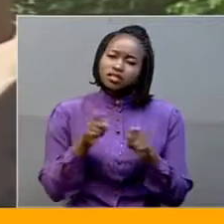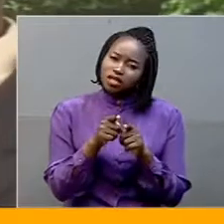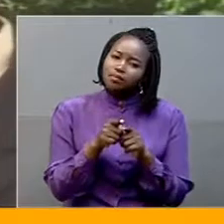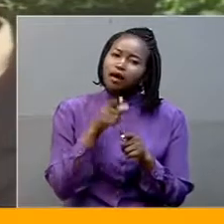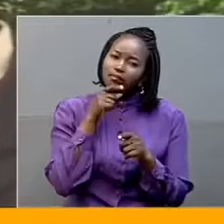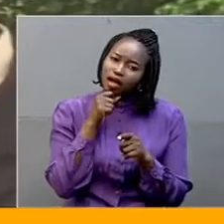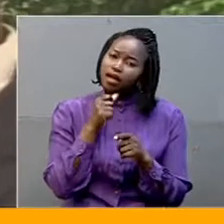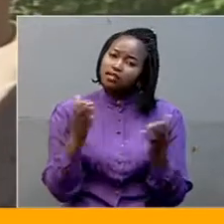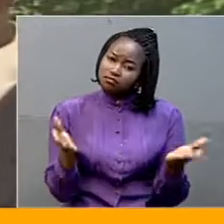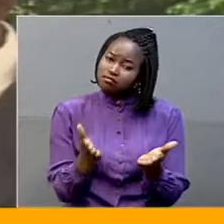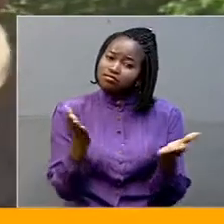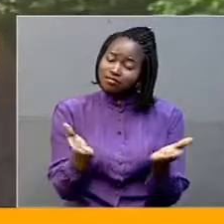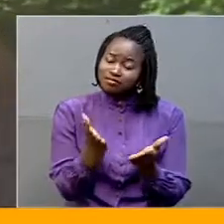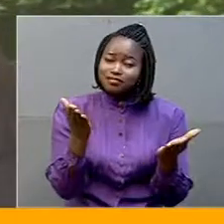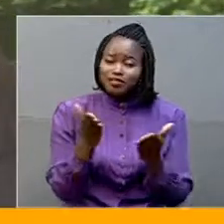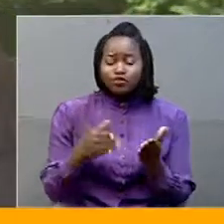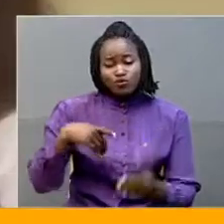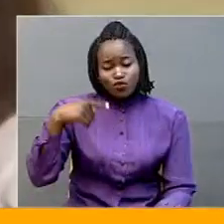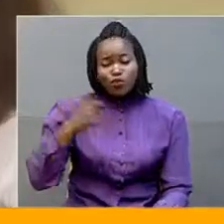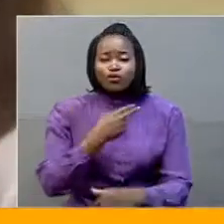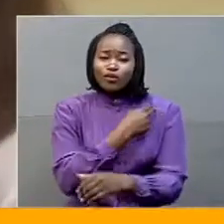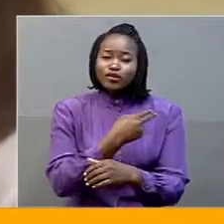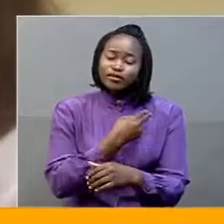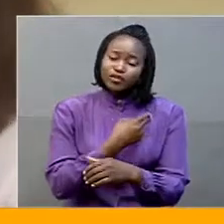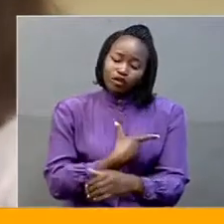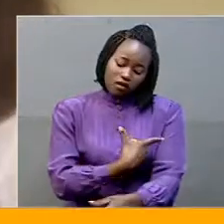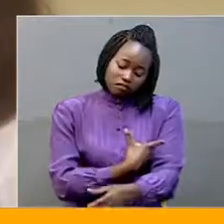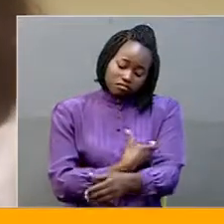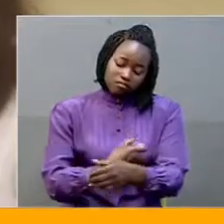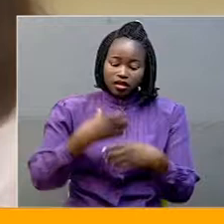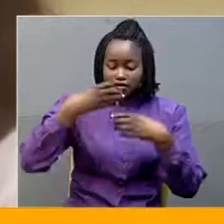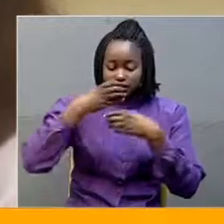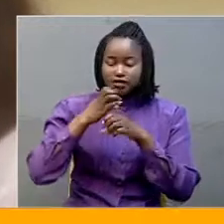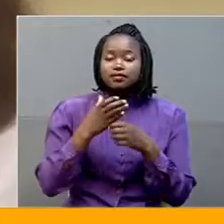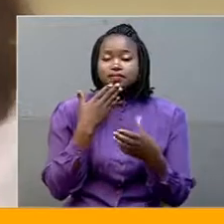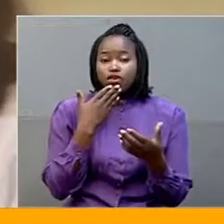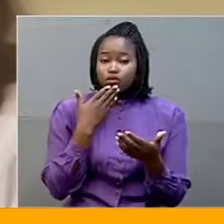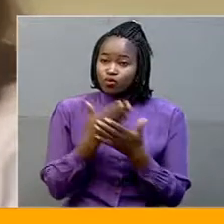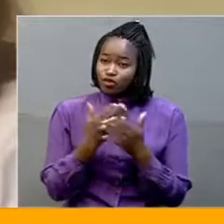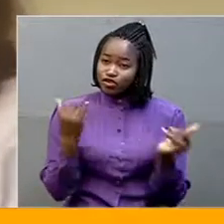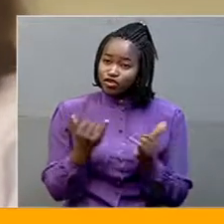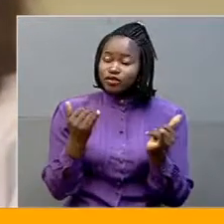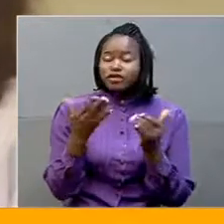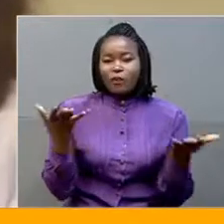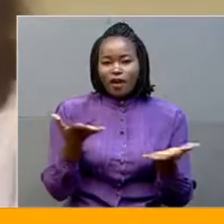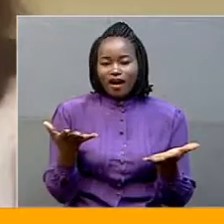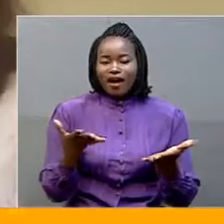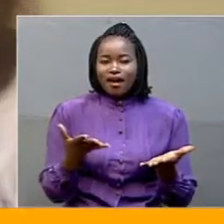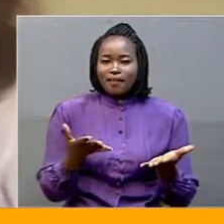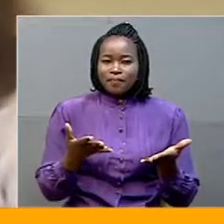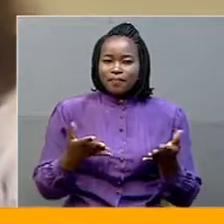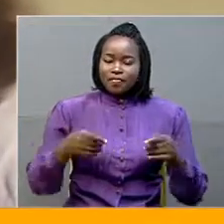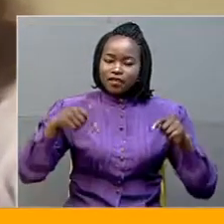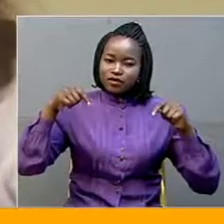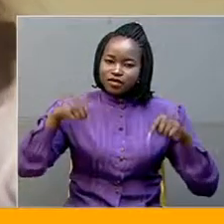to make sure that we test. The good news is, and we heard that a lot today, so much